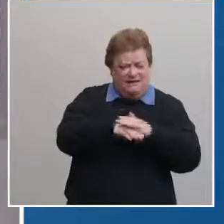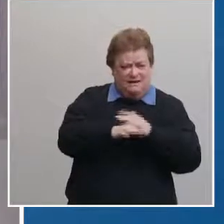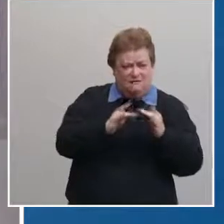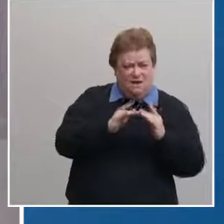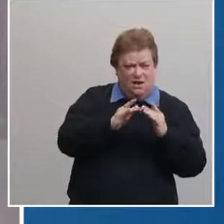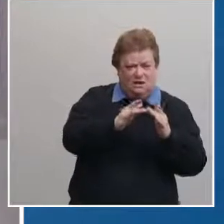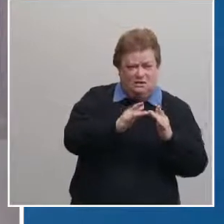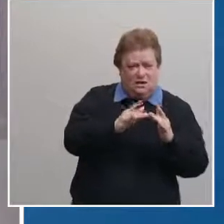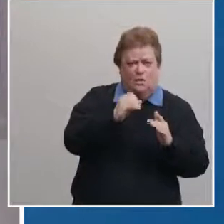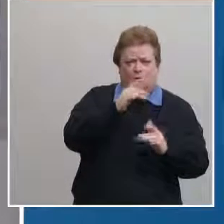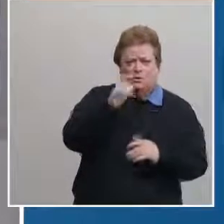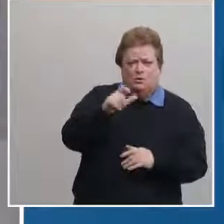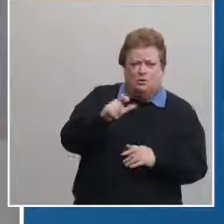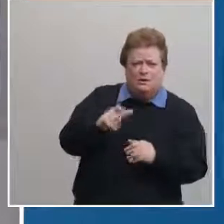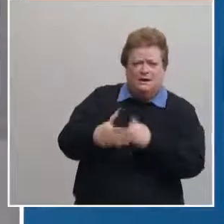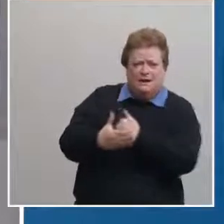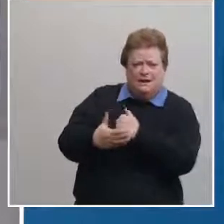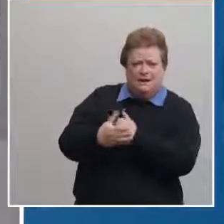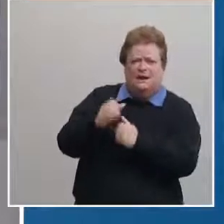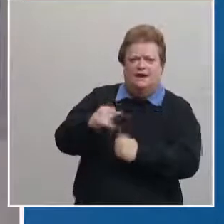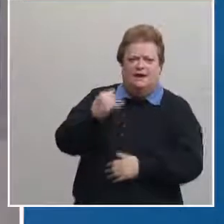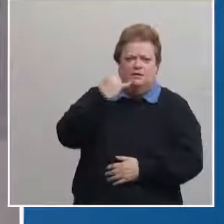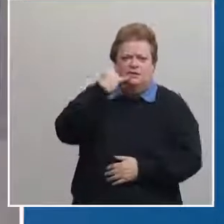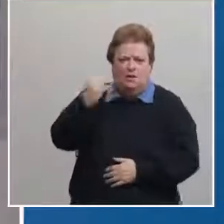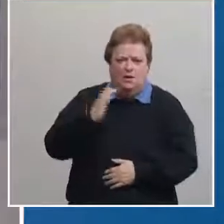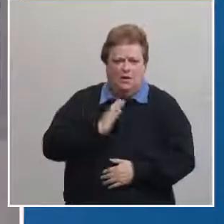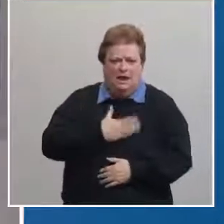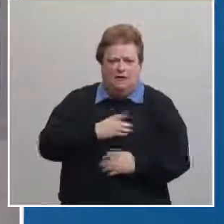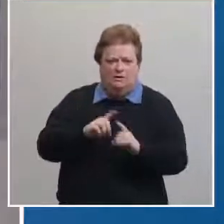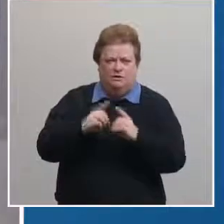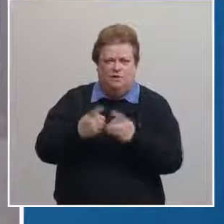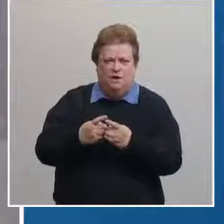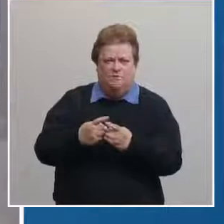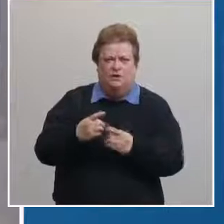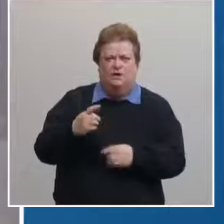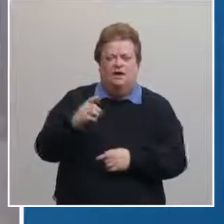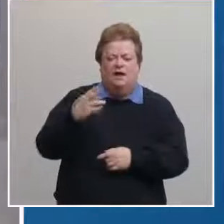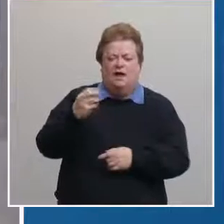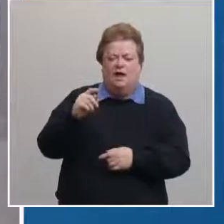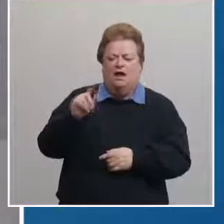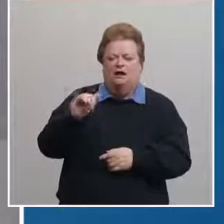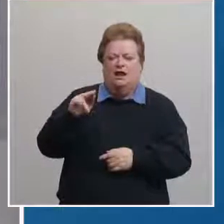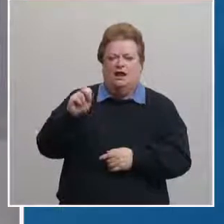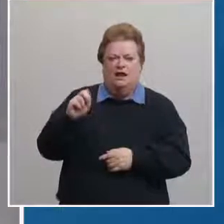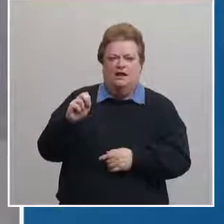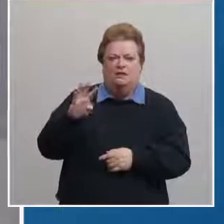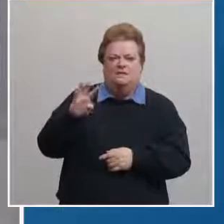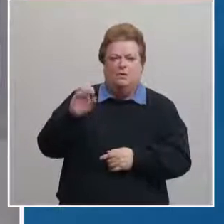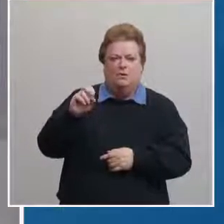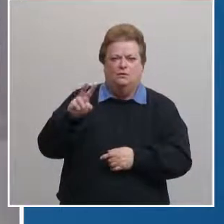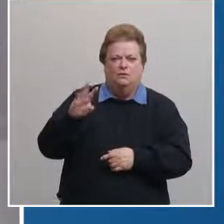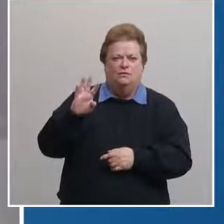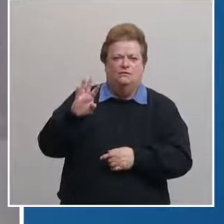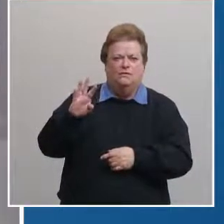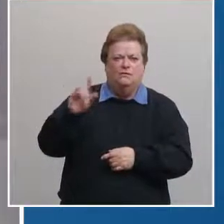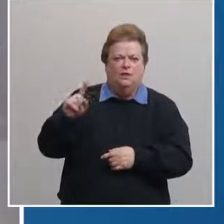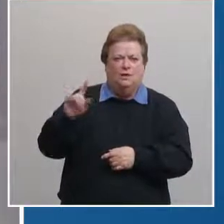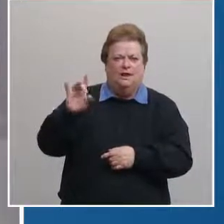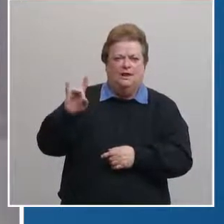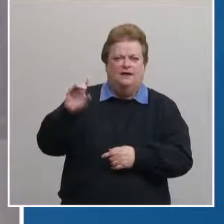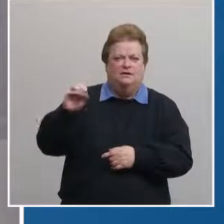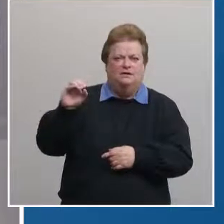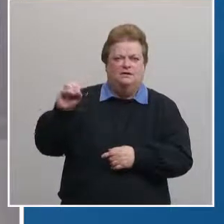or need assistance may call the department's coven 19 hotline at 402 441